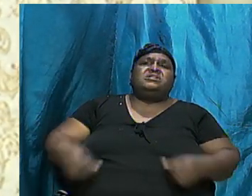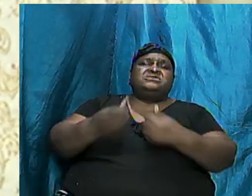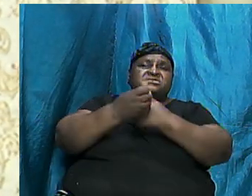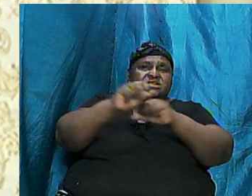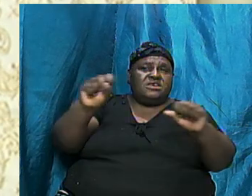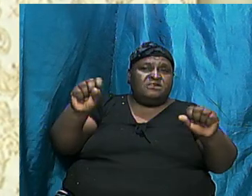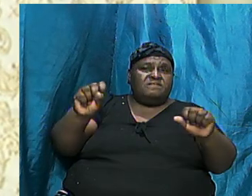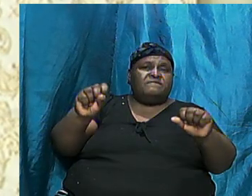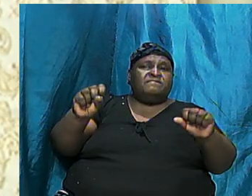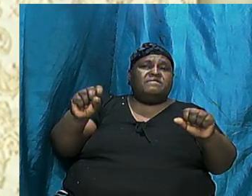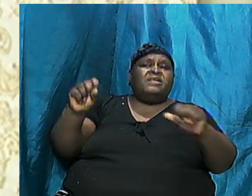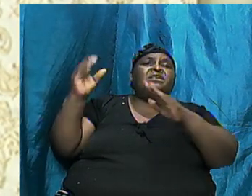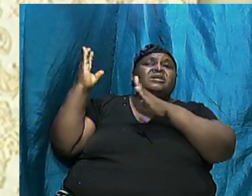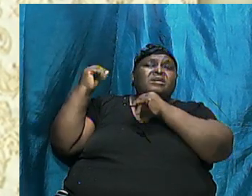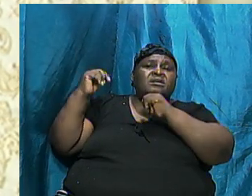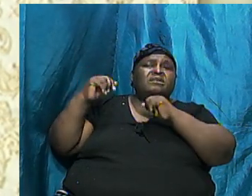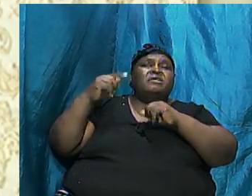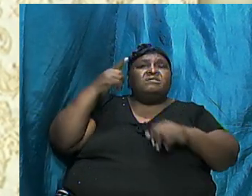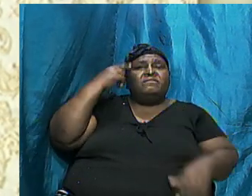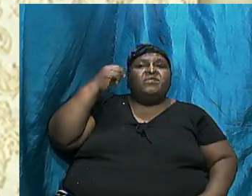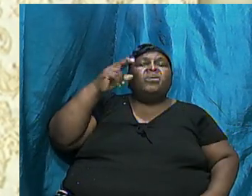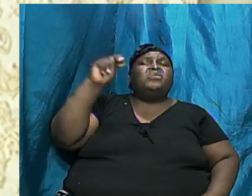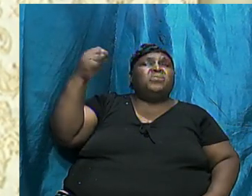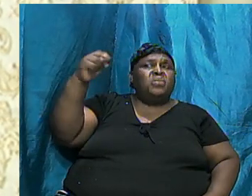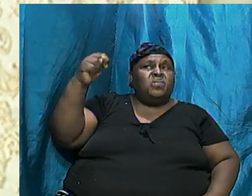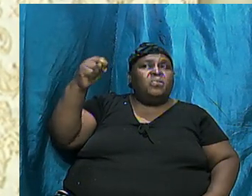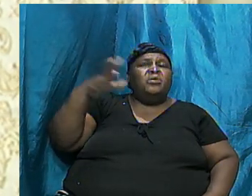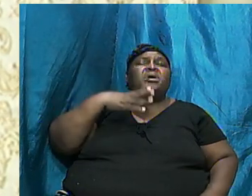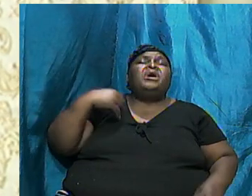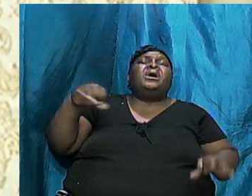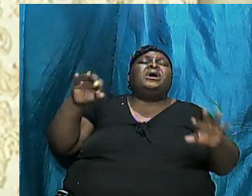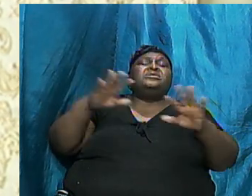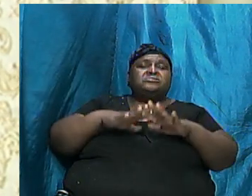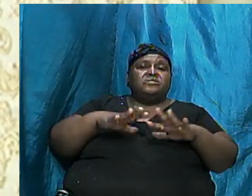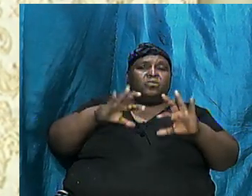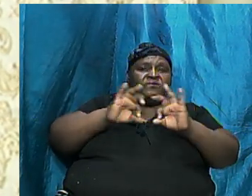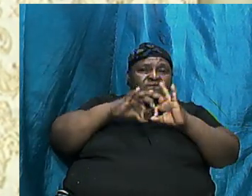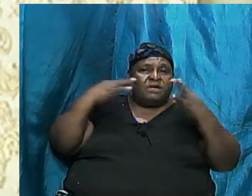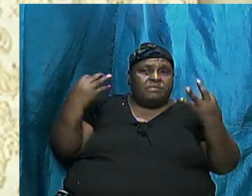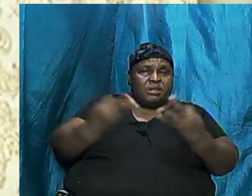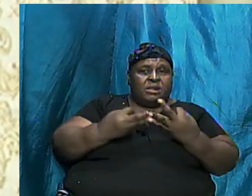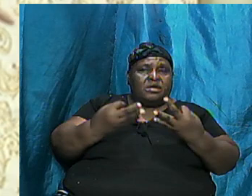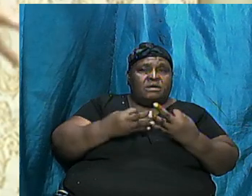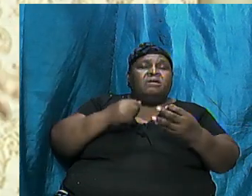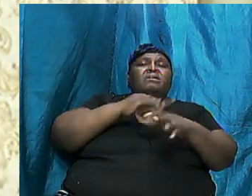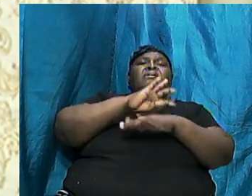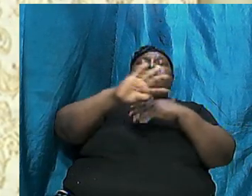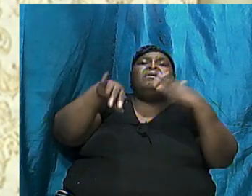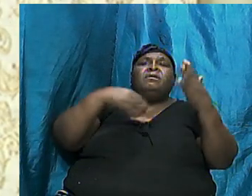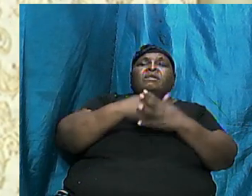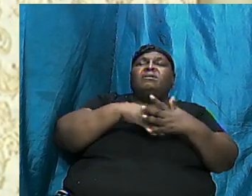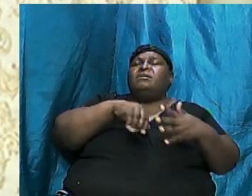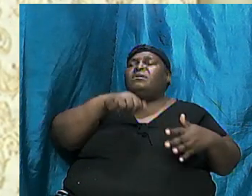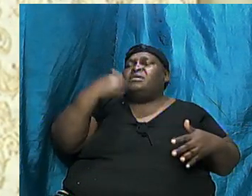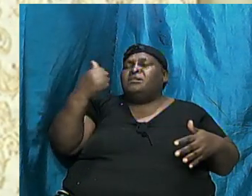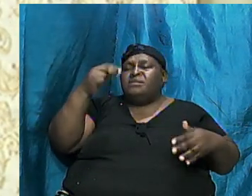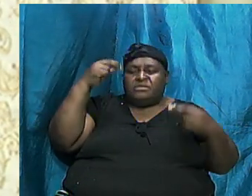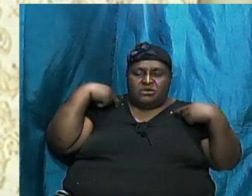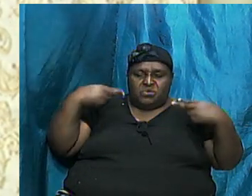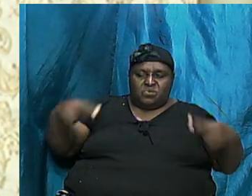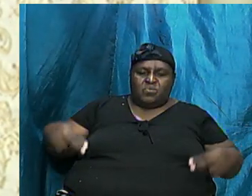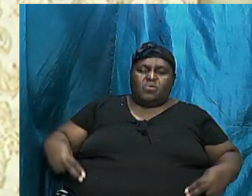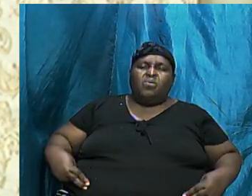for Noah and his children. All other human life